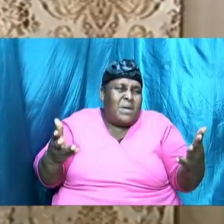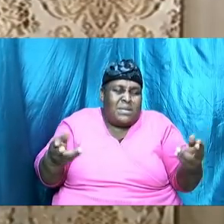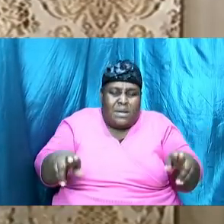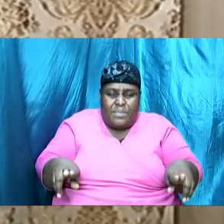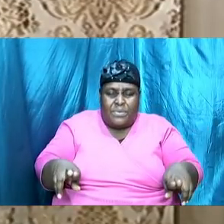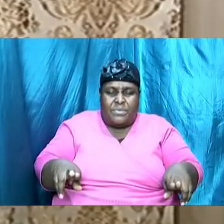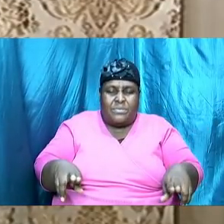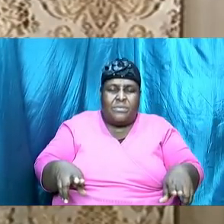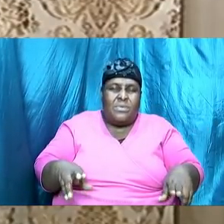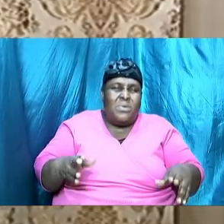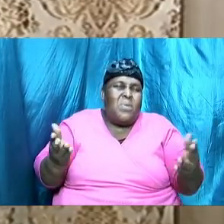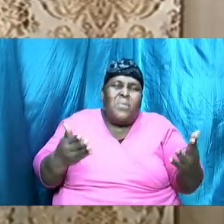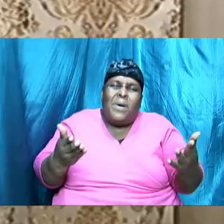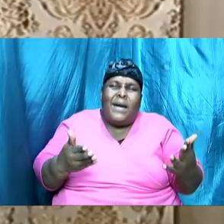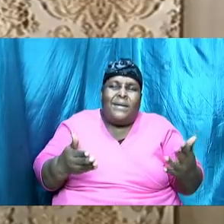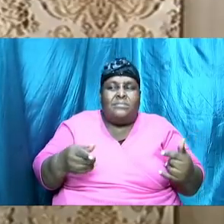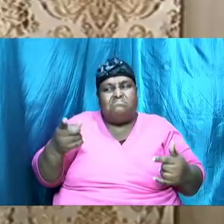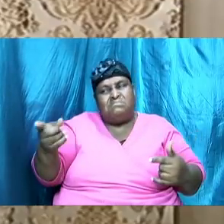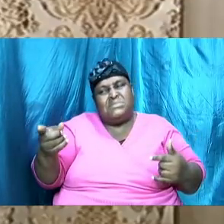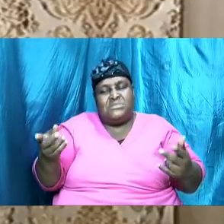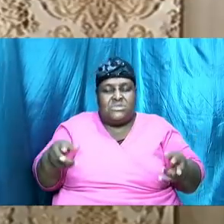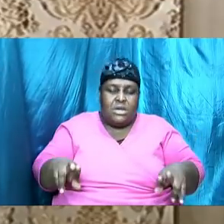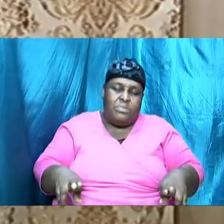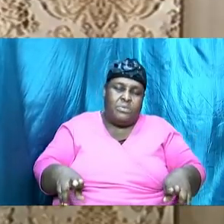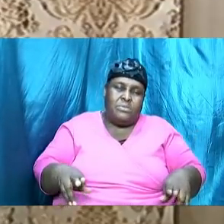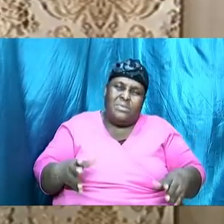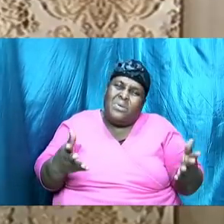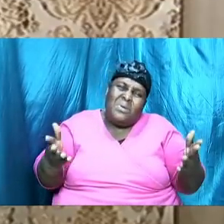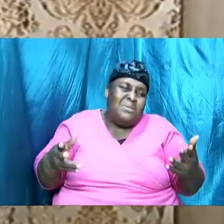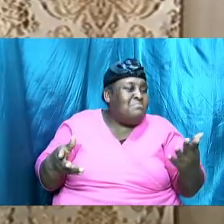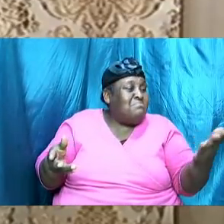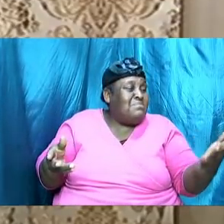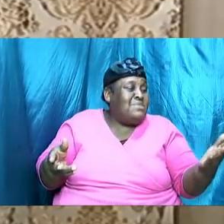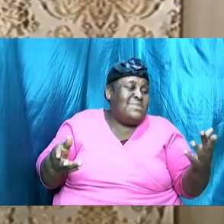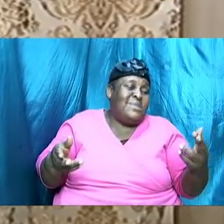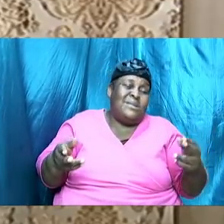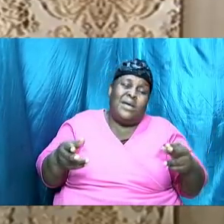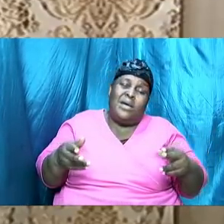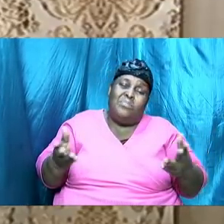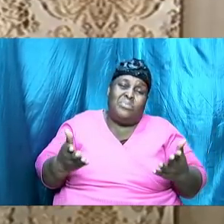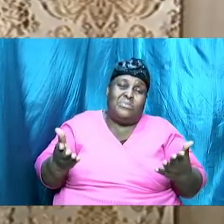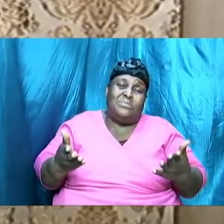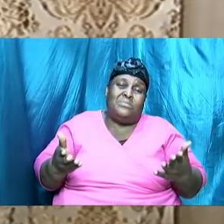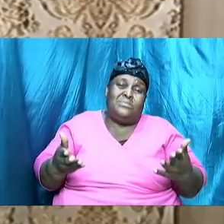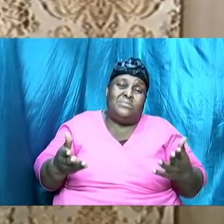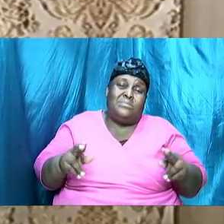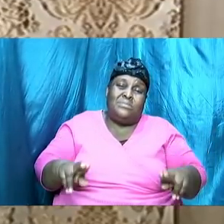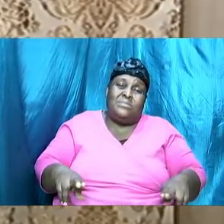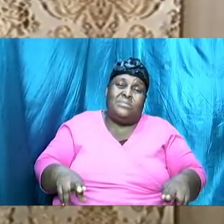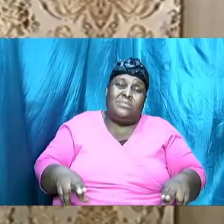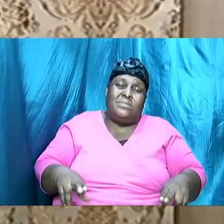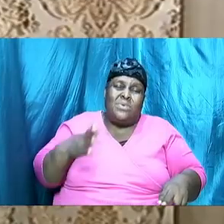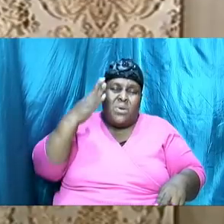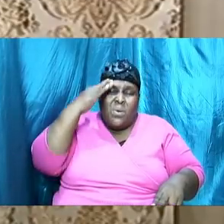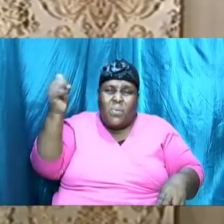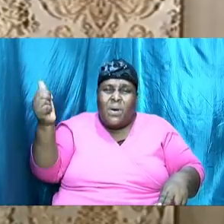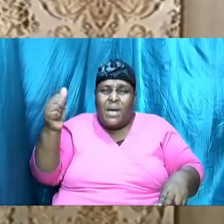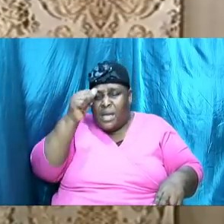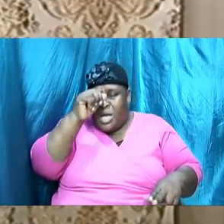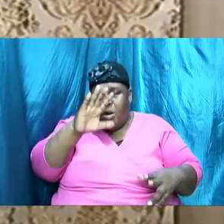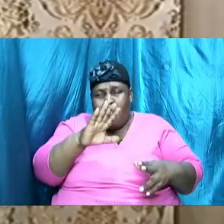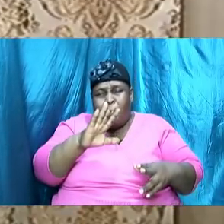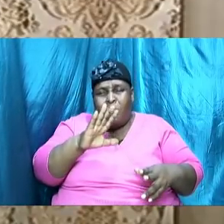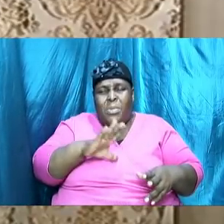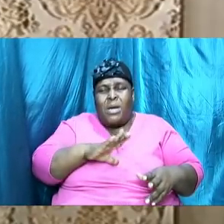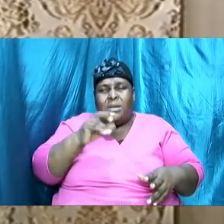is it that that happened why is it that a man and a woman can't keep it together and get it together and have it